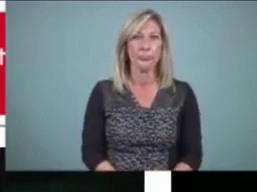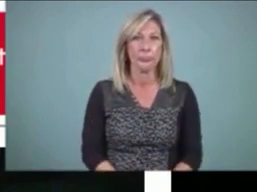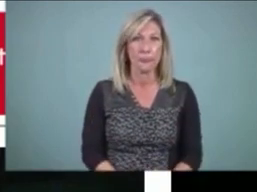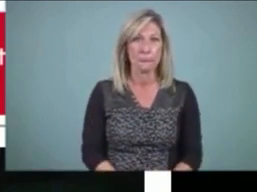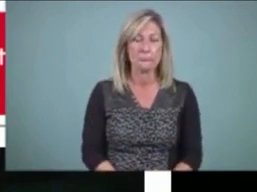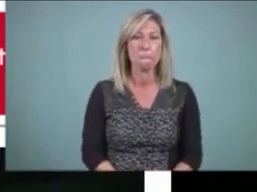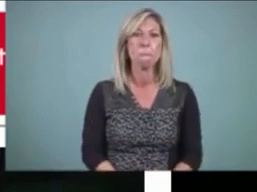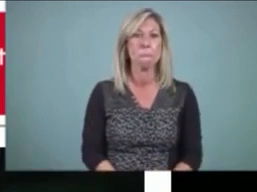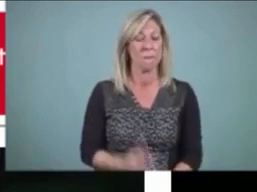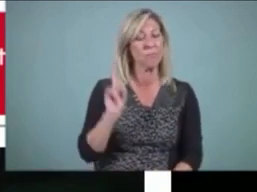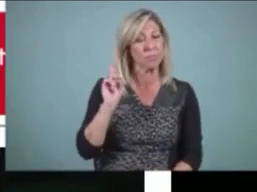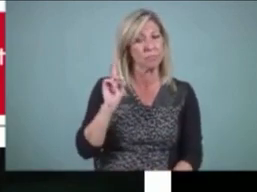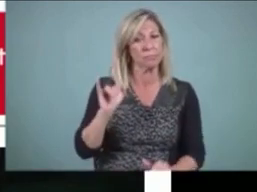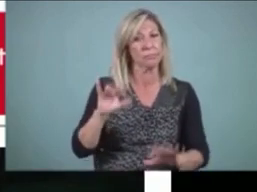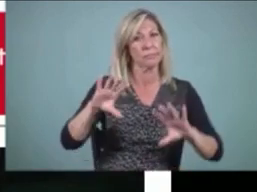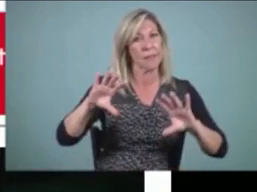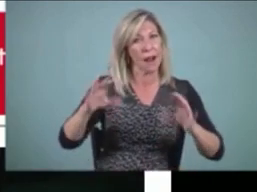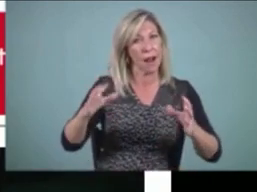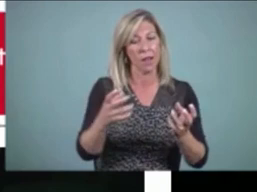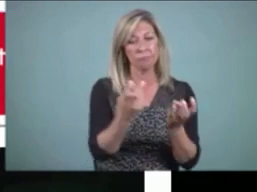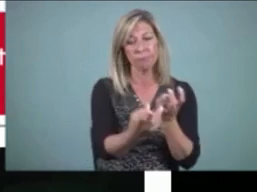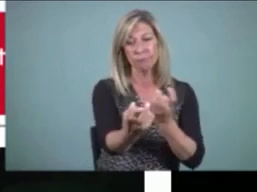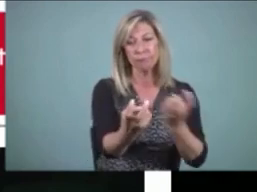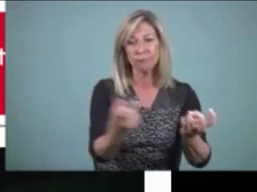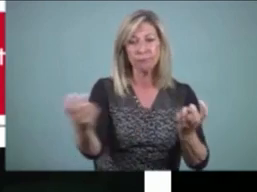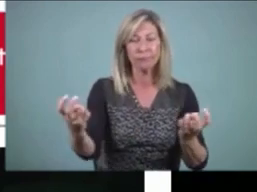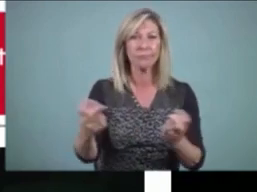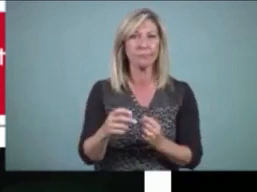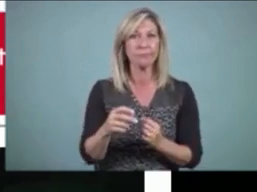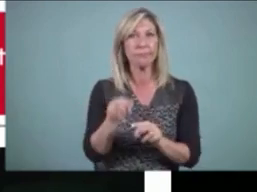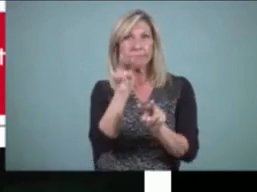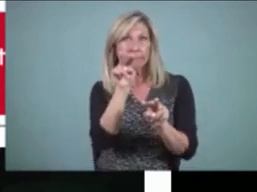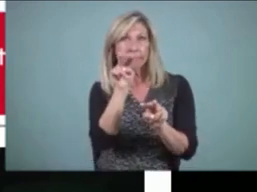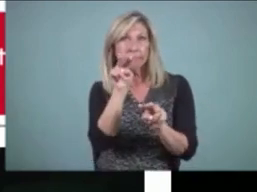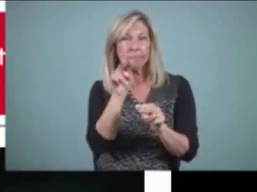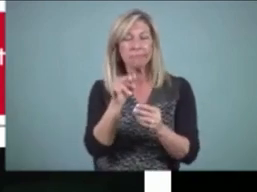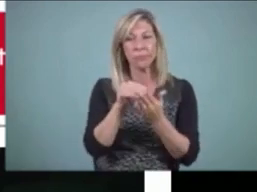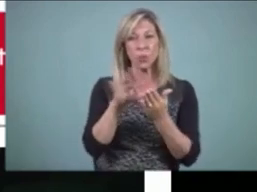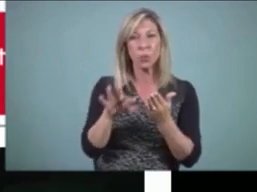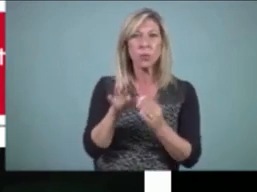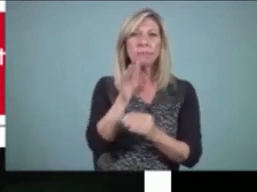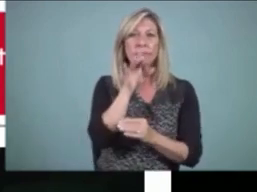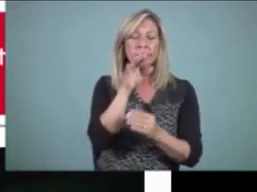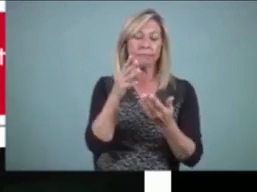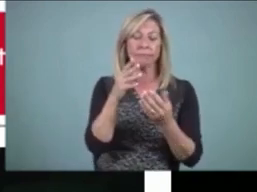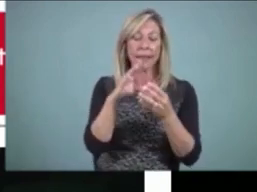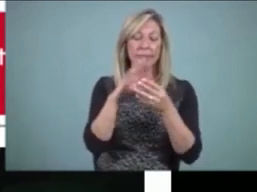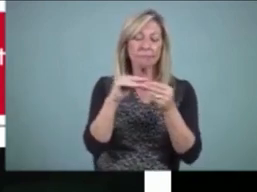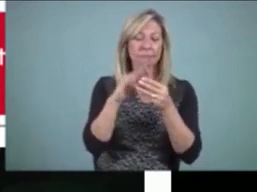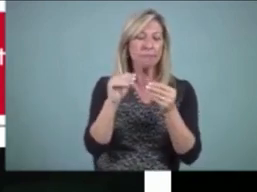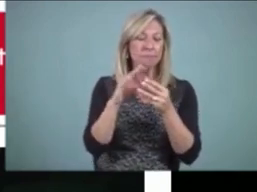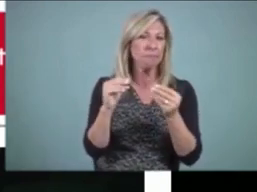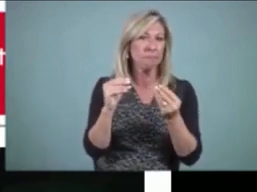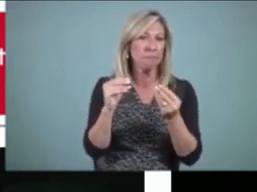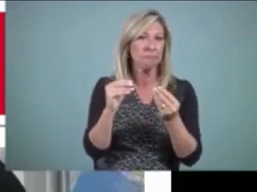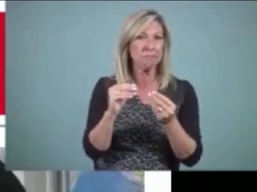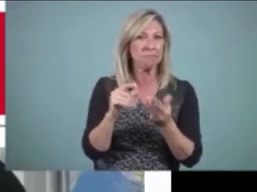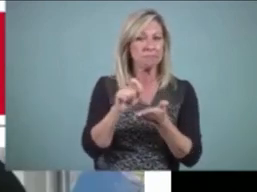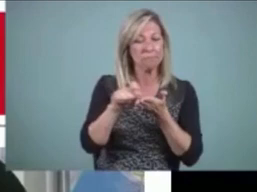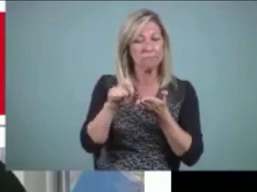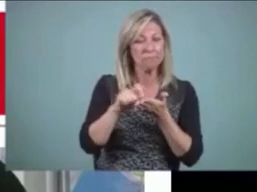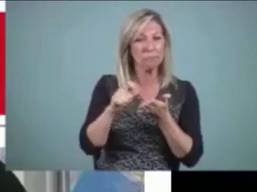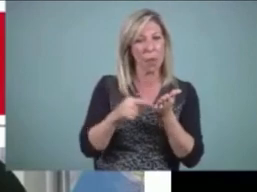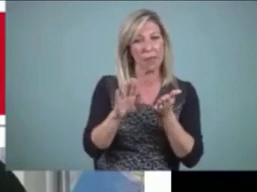This is the class watching the student read from the author's chair. Next slide, please.